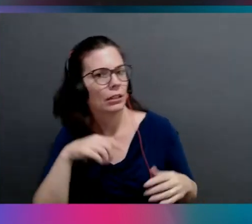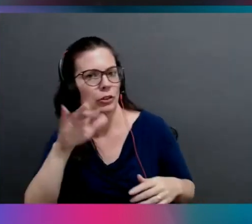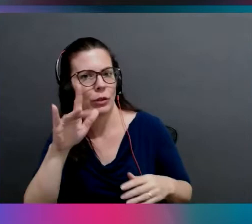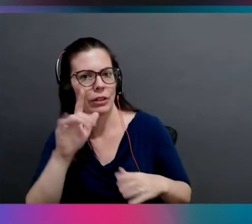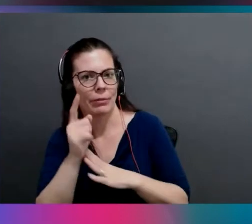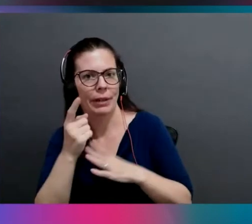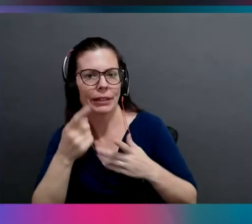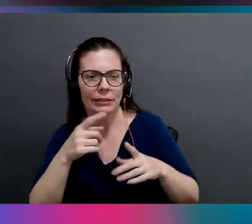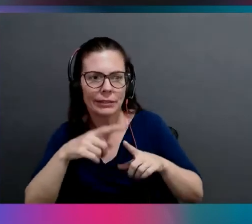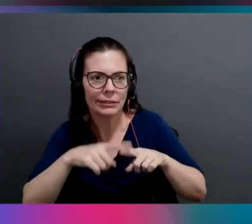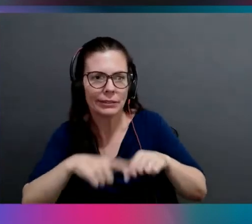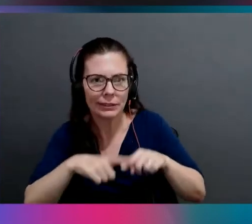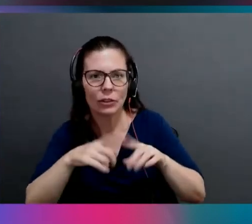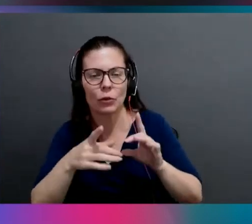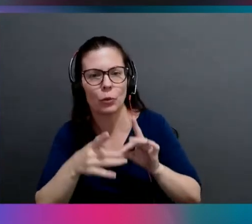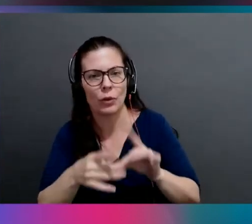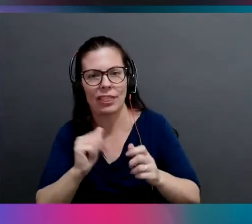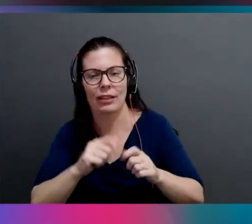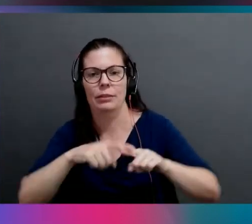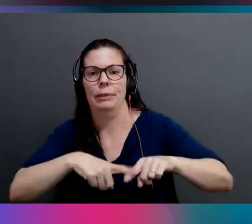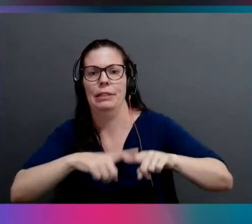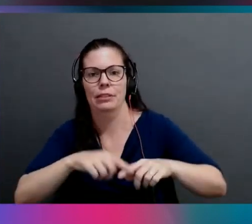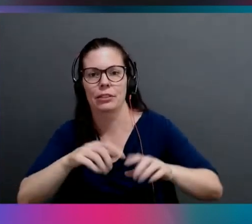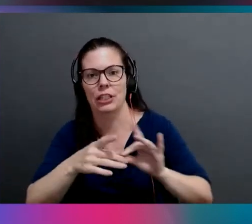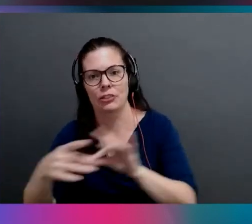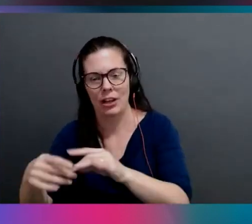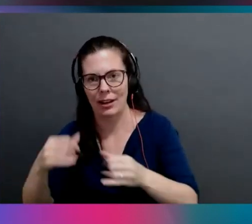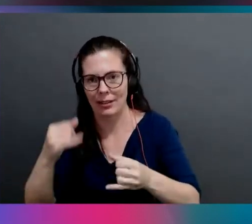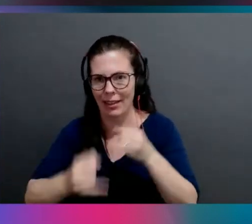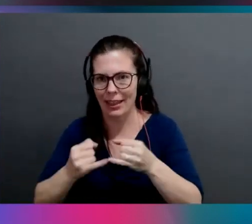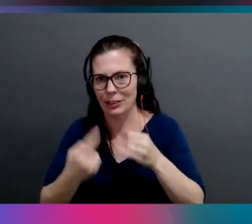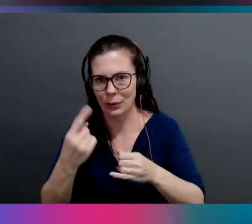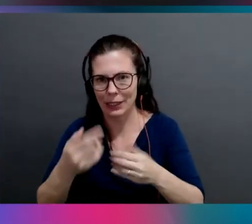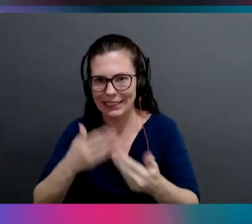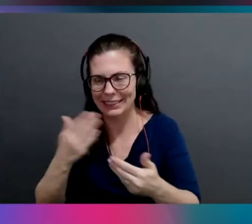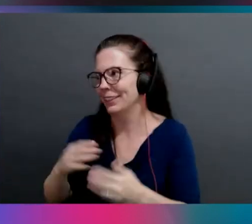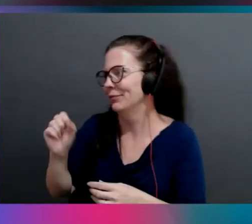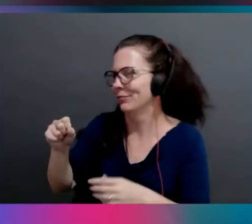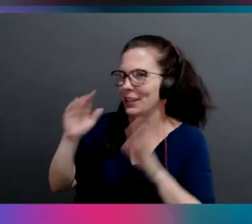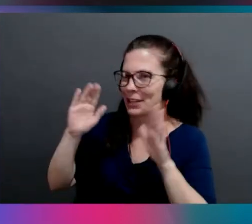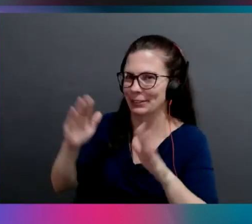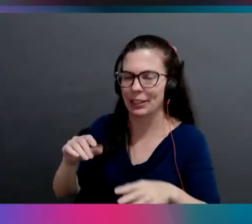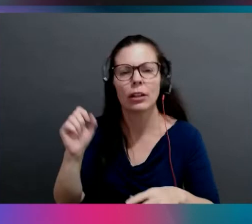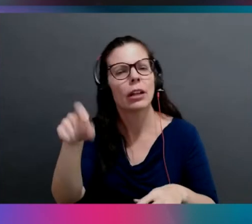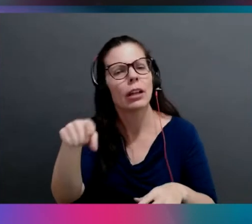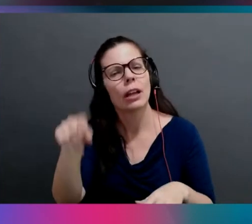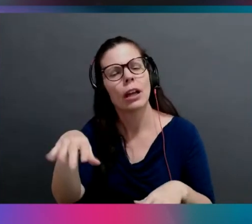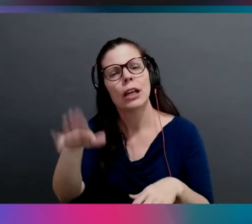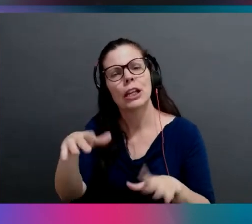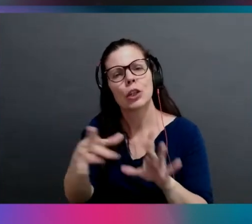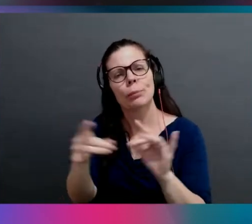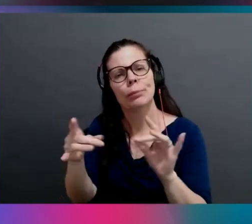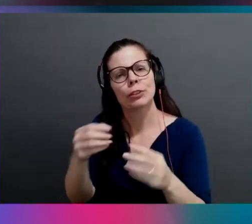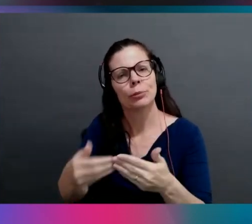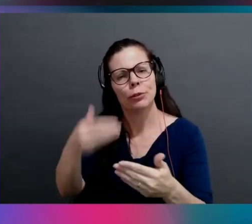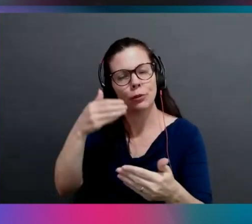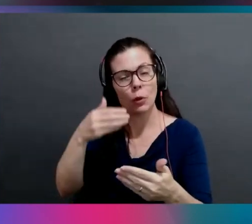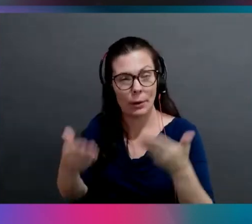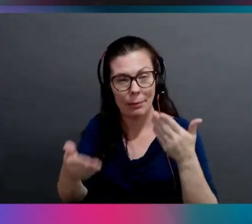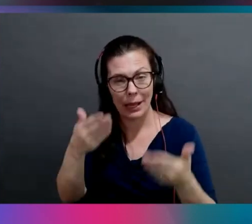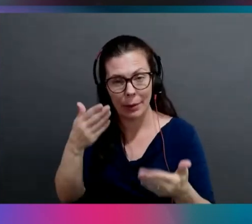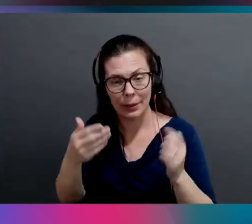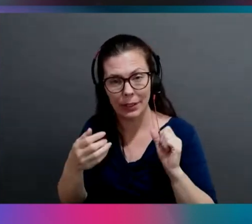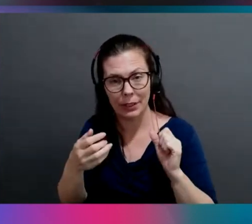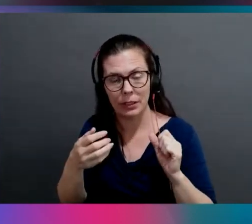chain and then the last step will be really easy. Yeah. That's great. That's awesome. Yeah. You were mentioning earlier about maybe being on the,